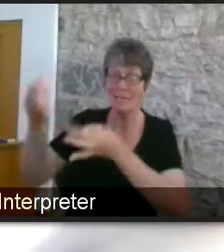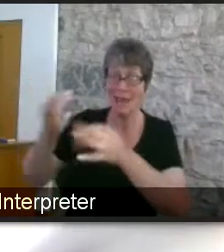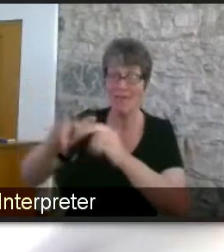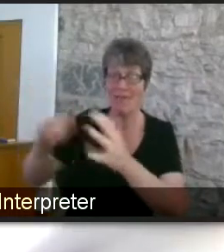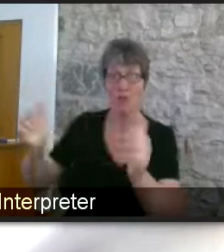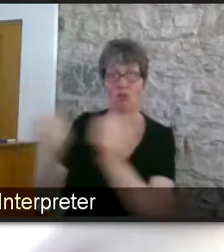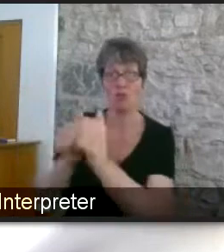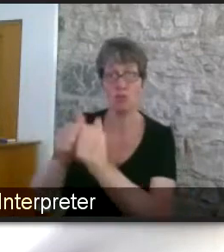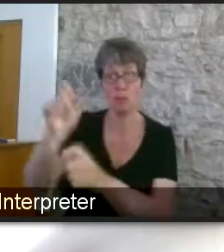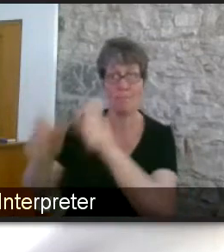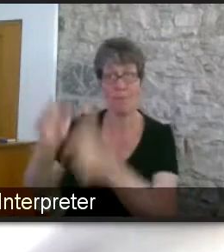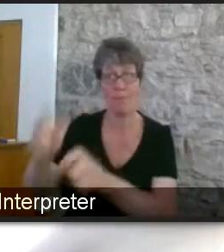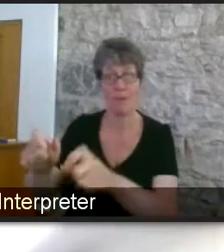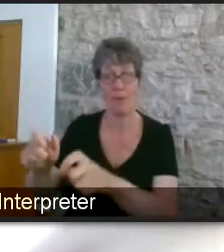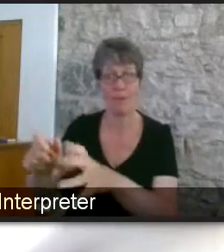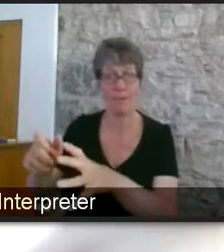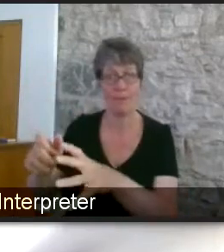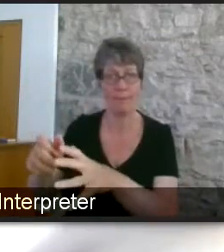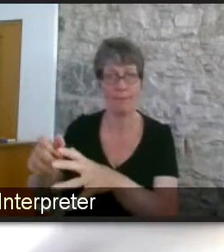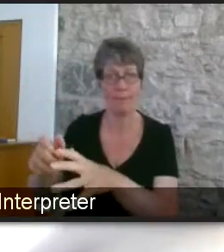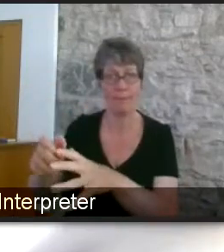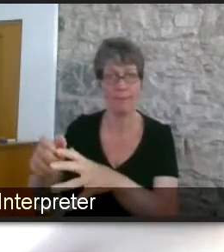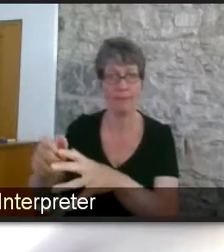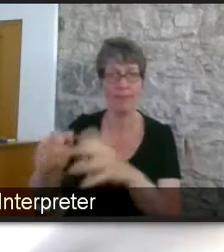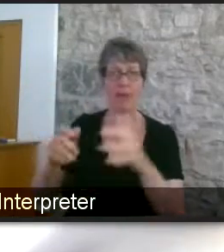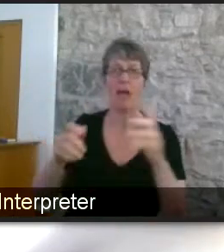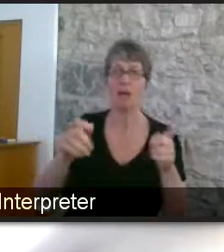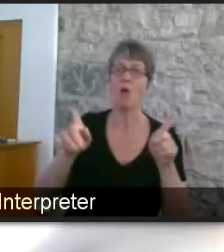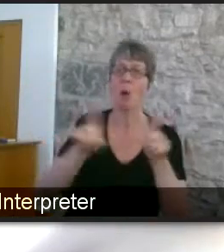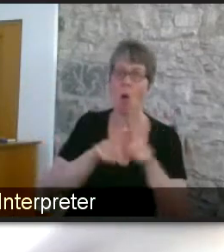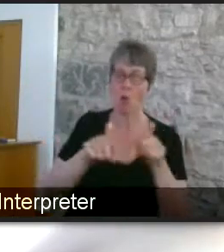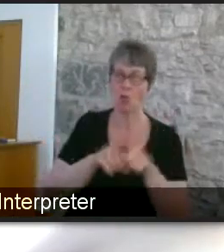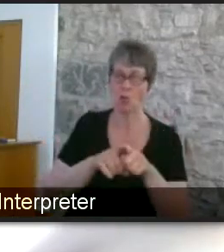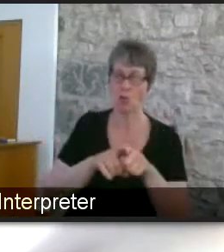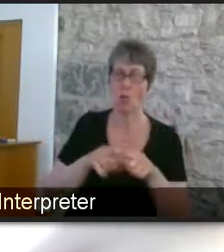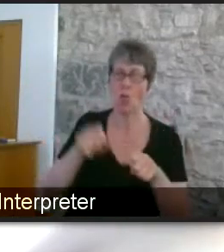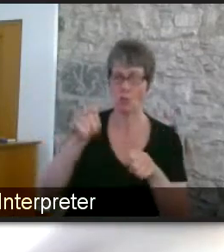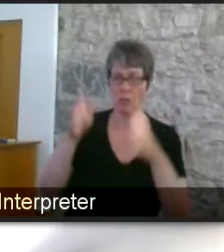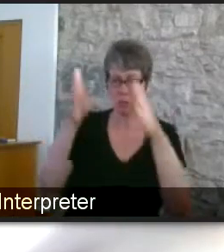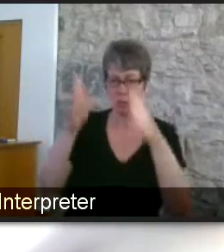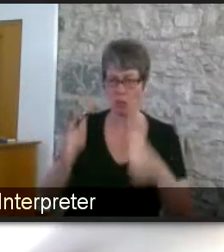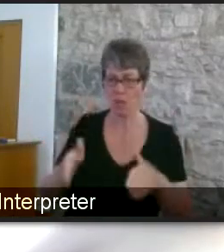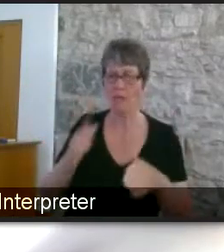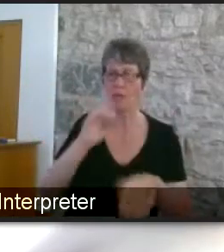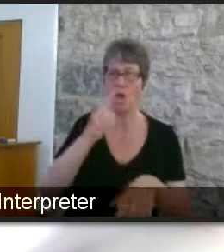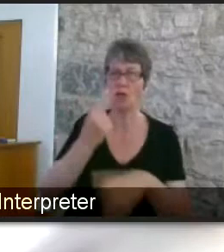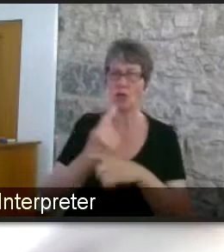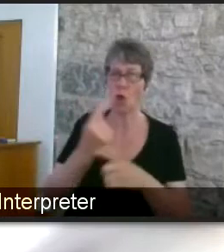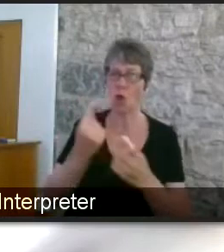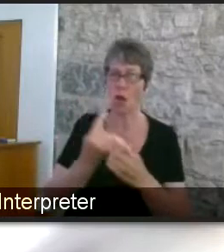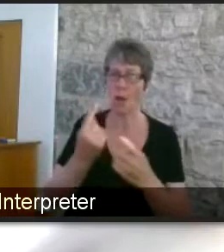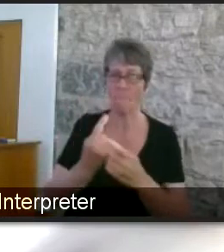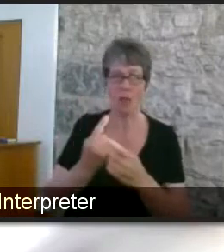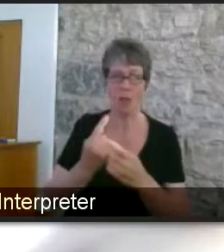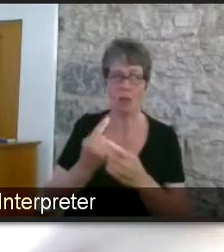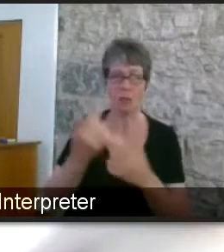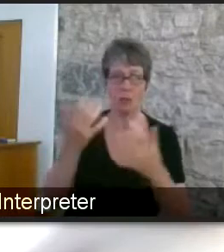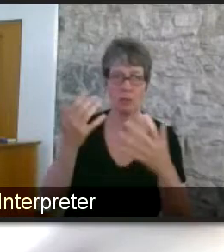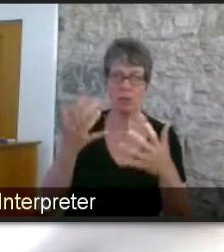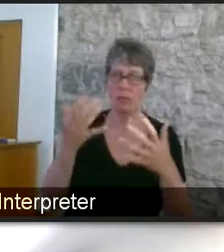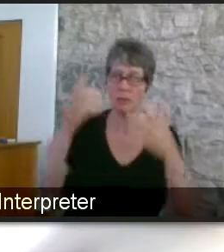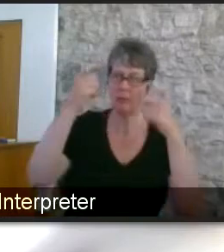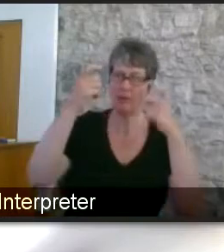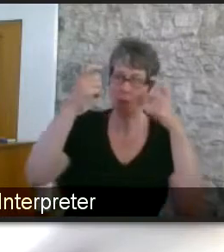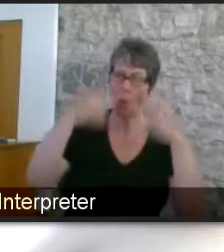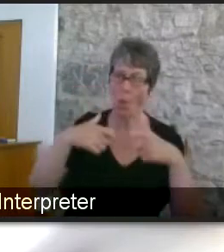from individuals have been able to raise a case in the court of session to uphold who cannot get legal aid ie the missing middle but i'll actually